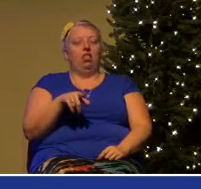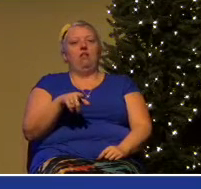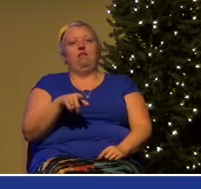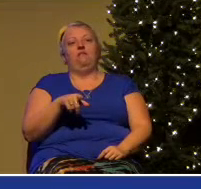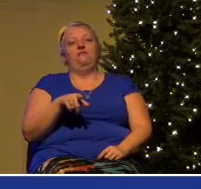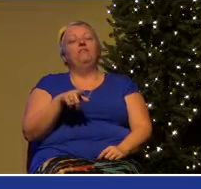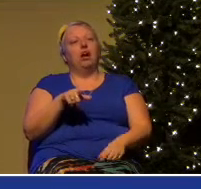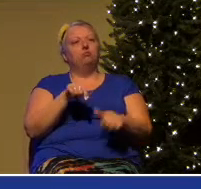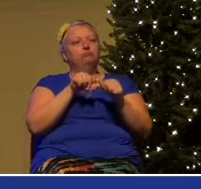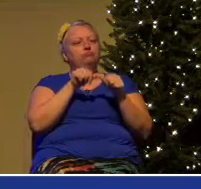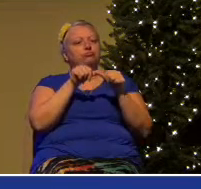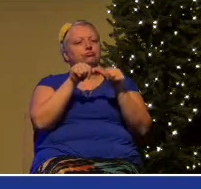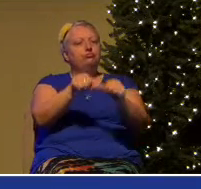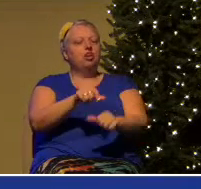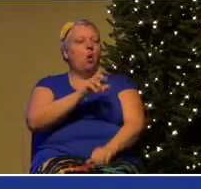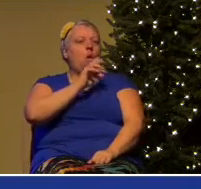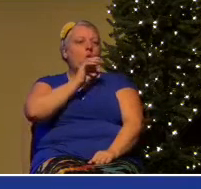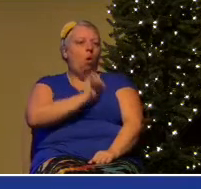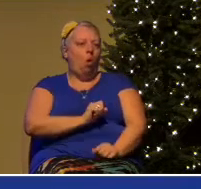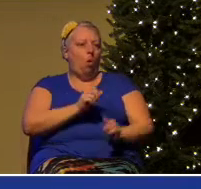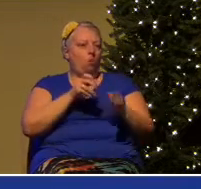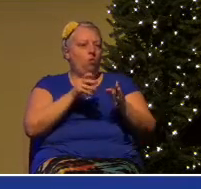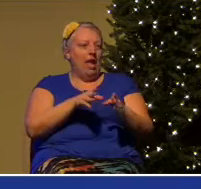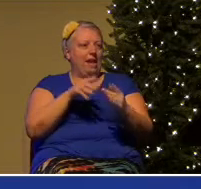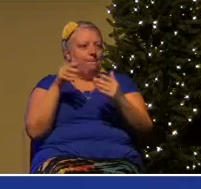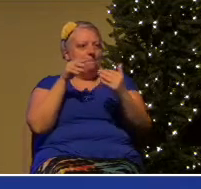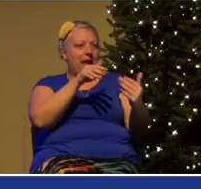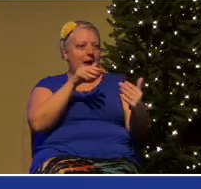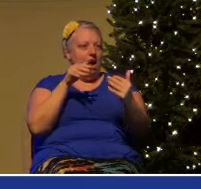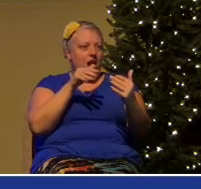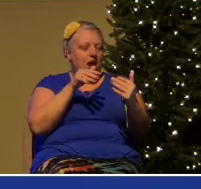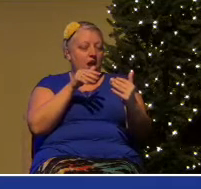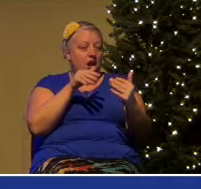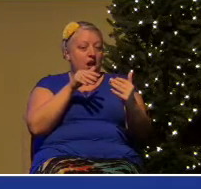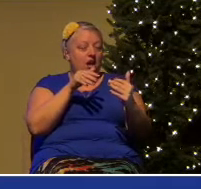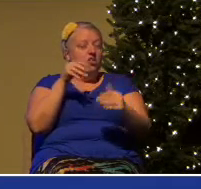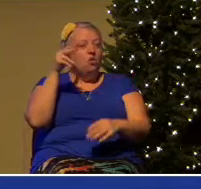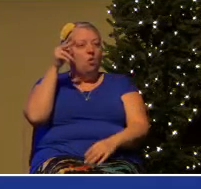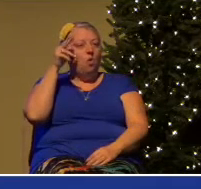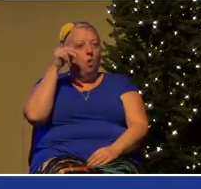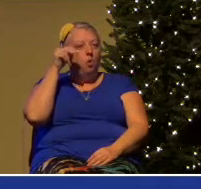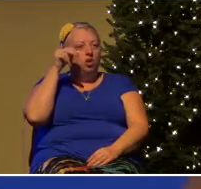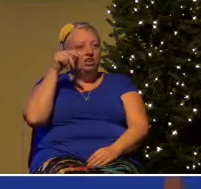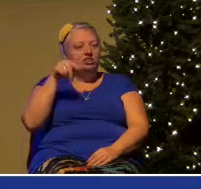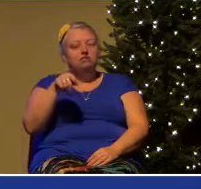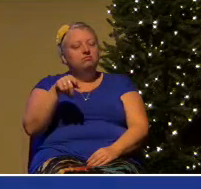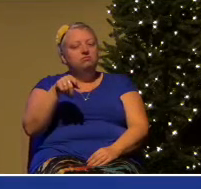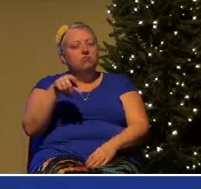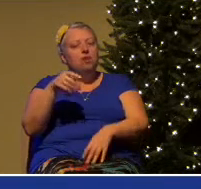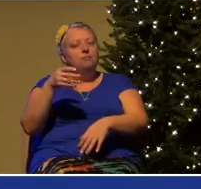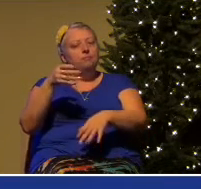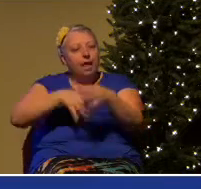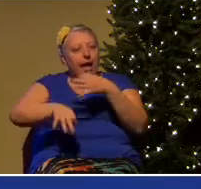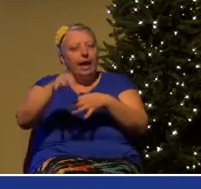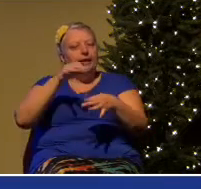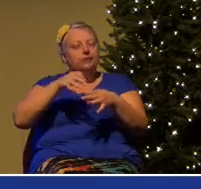the old way of doing warfare when actually the horses were being replaced by machinery